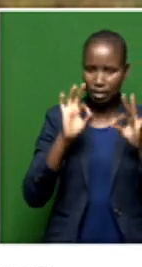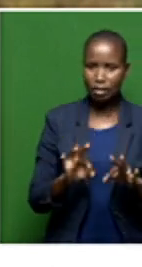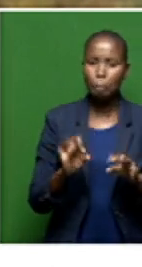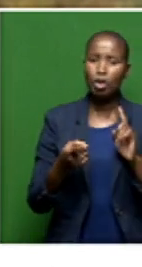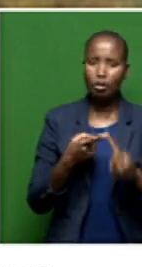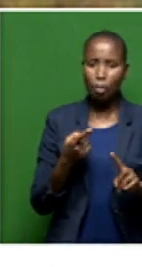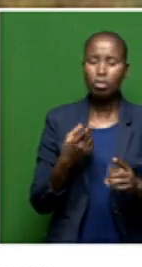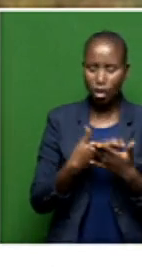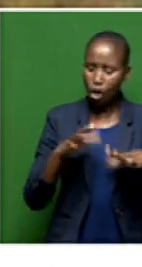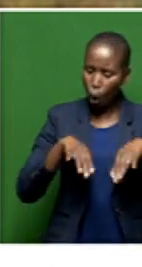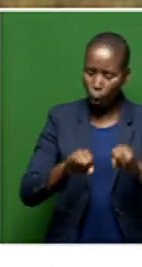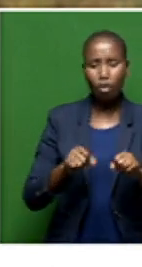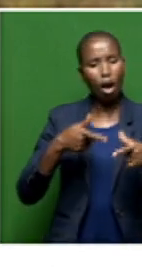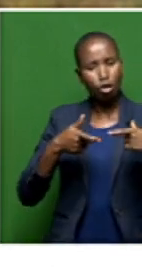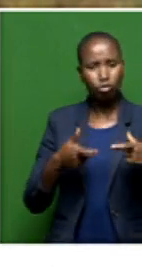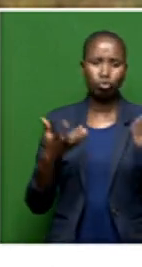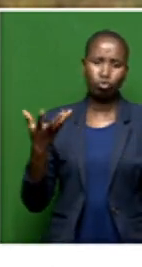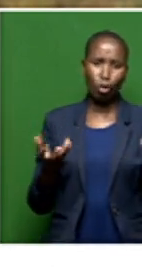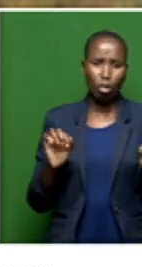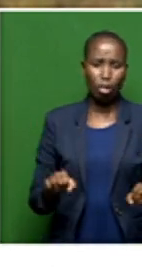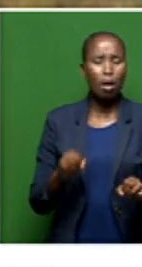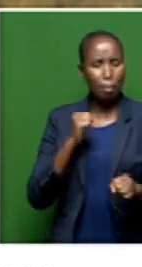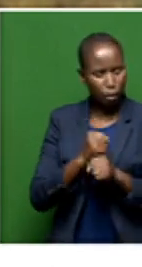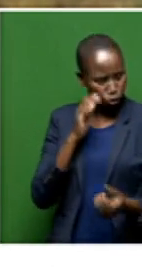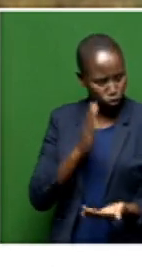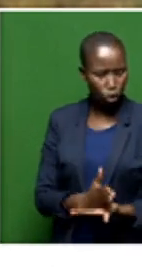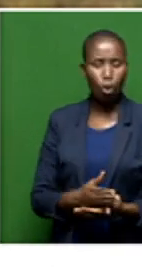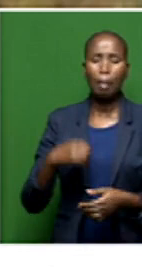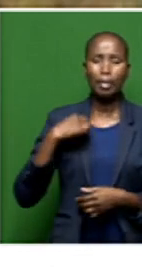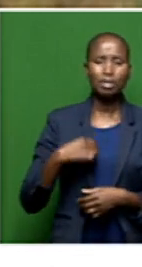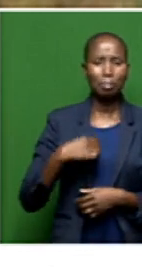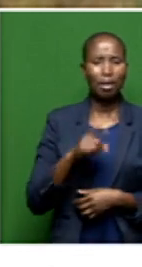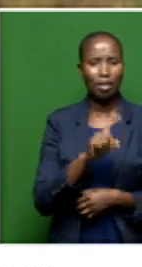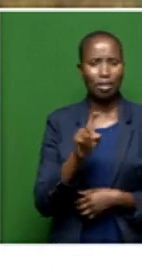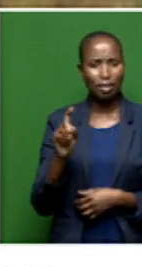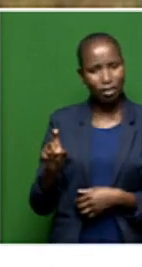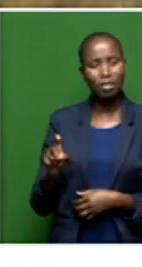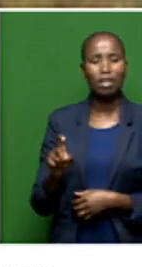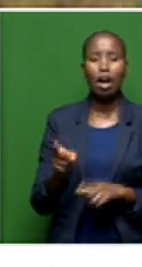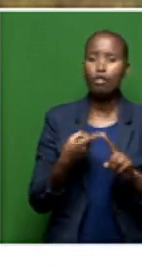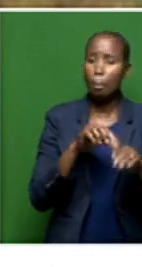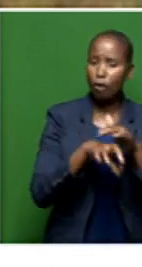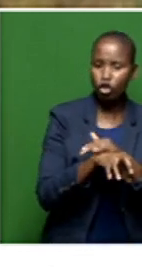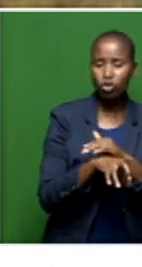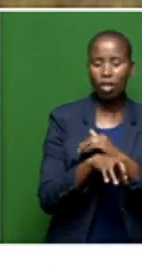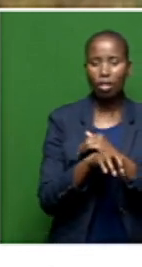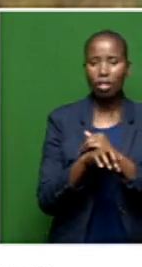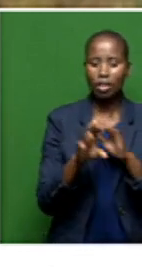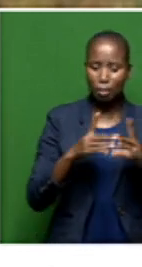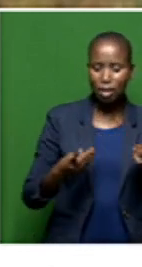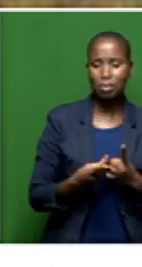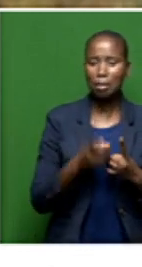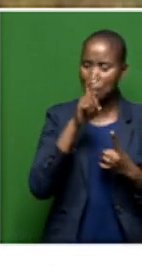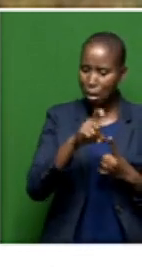charge or taking charge of these projects, making sure that the municipalities themselves, the provincial departments themselves, you know, they